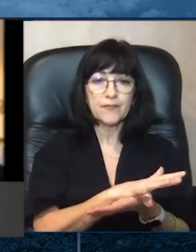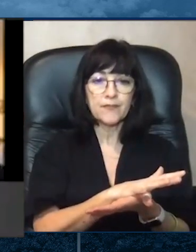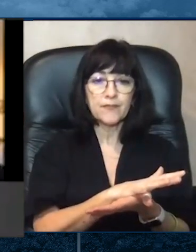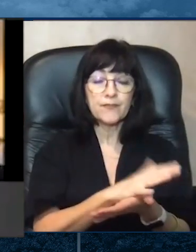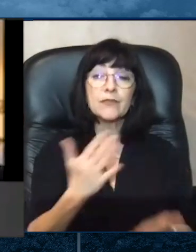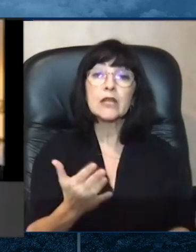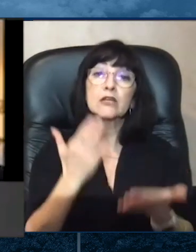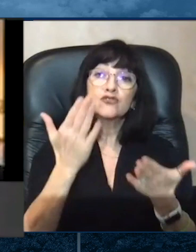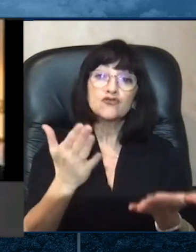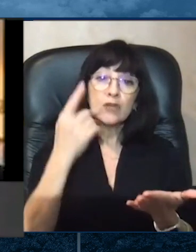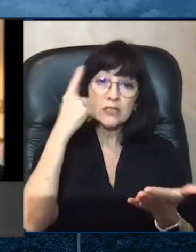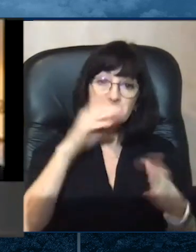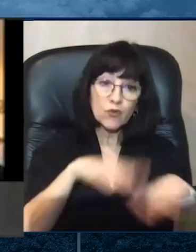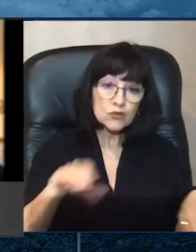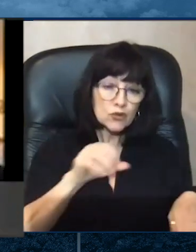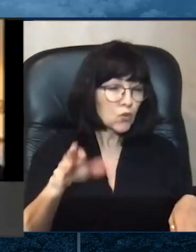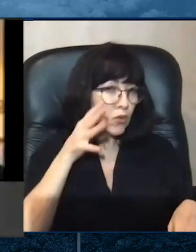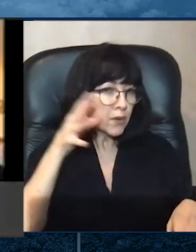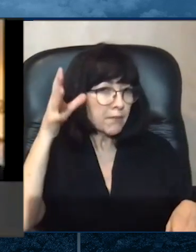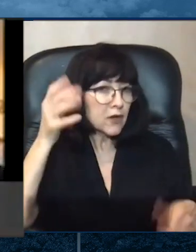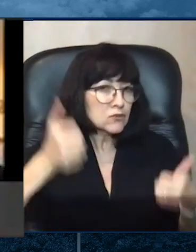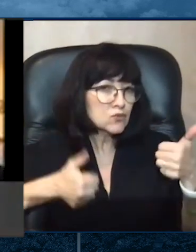Suggestions for the kids or for the parents?